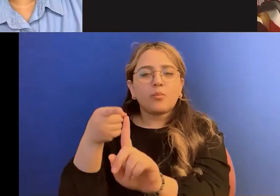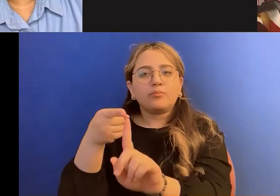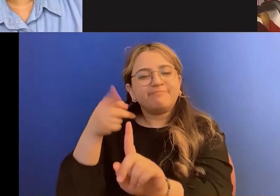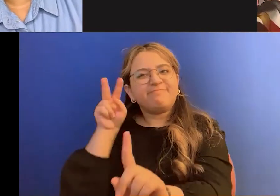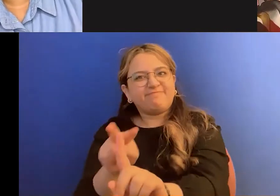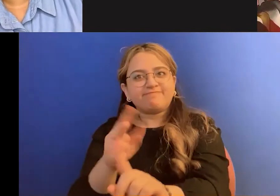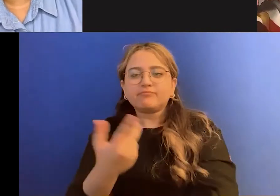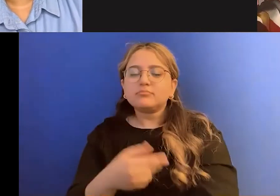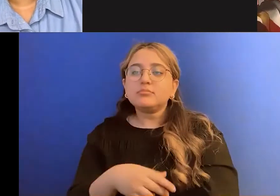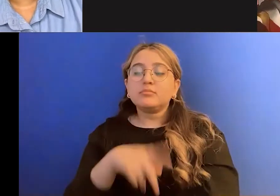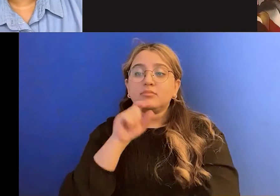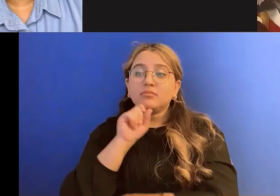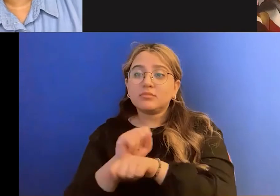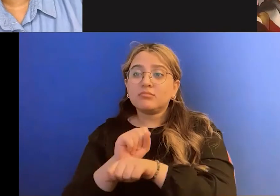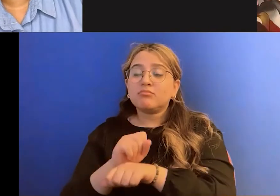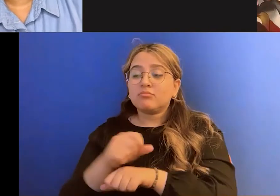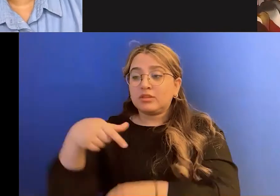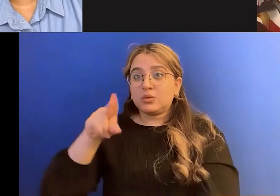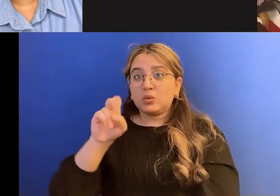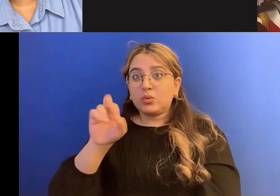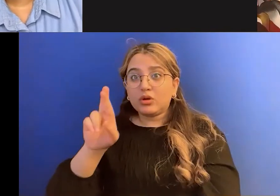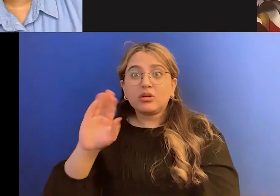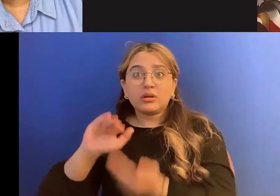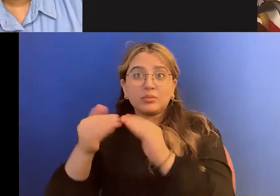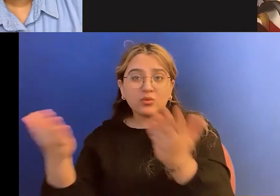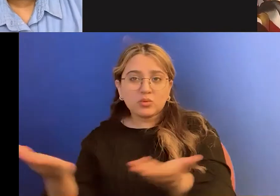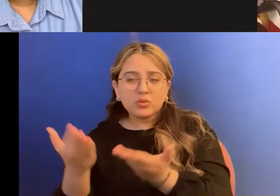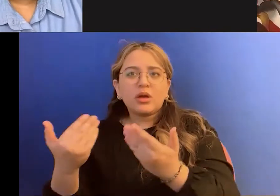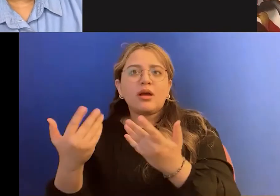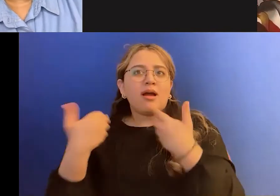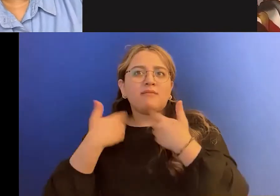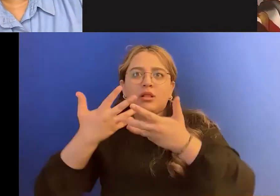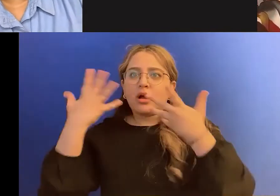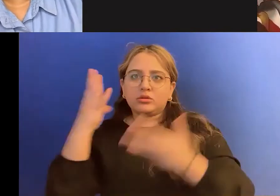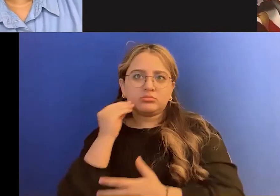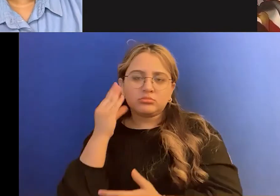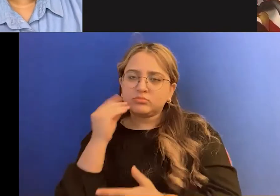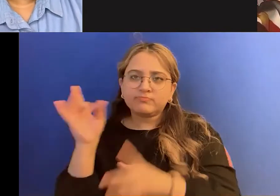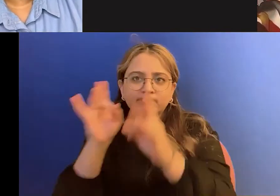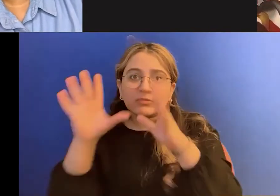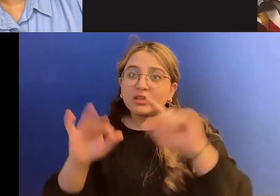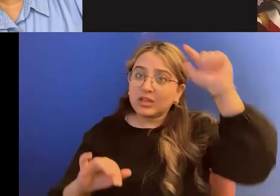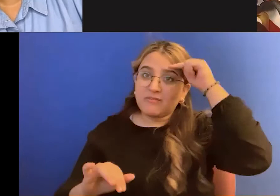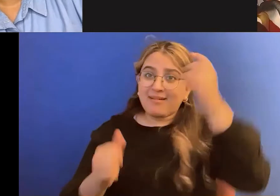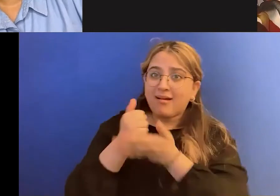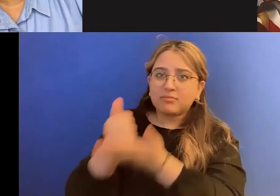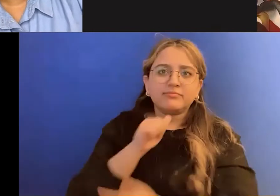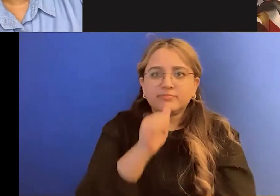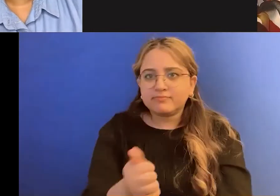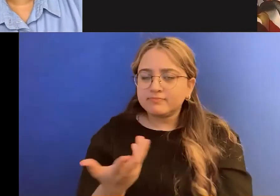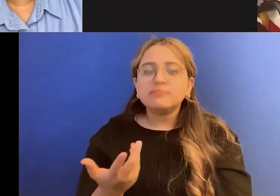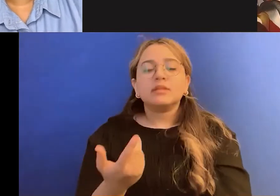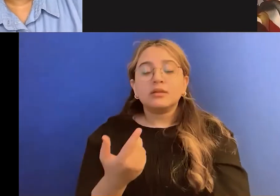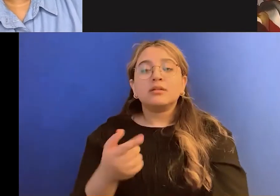there is a lot of backlash and the government is not helping matters. And that just makes it really difficult to